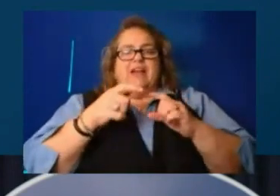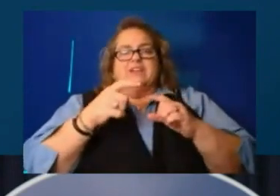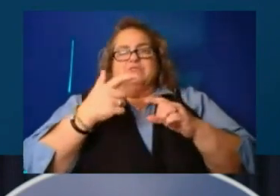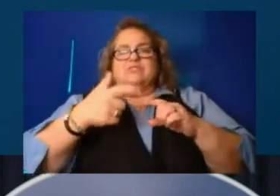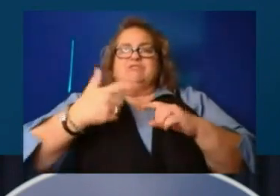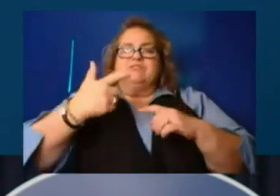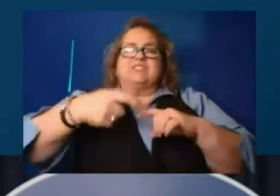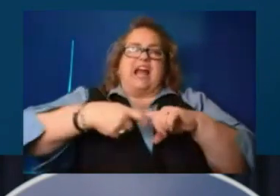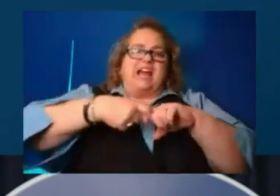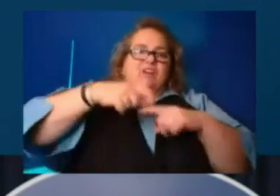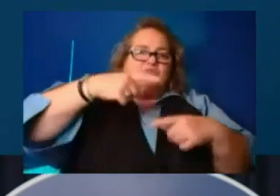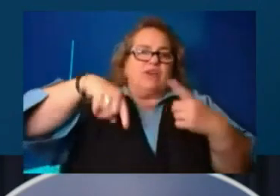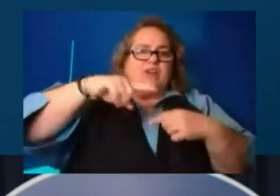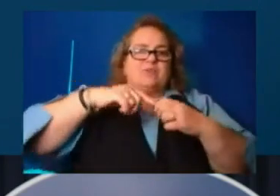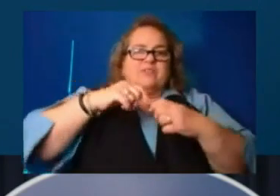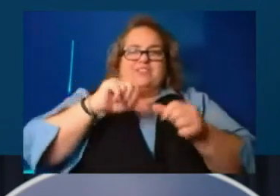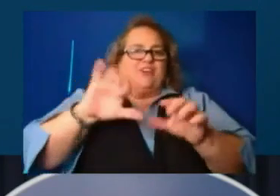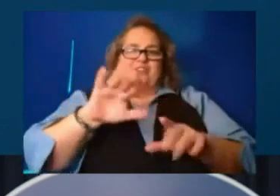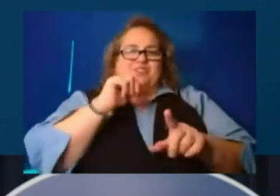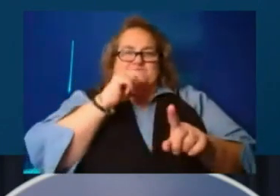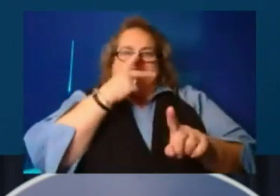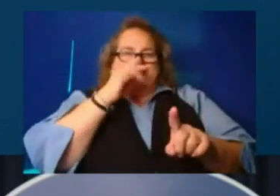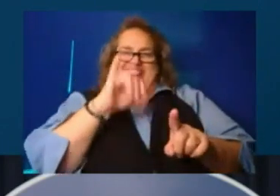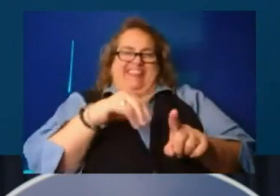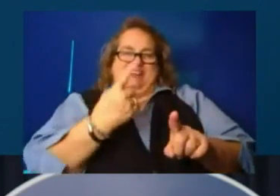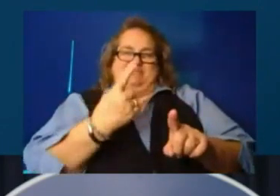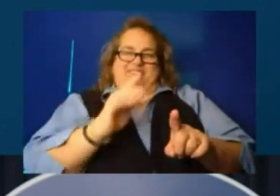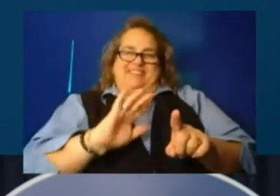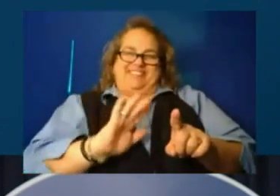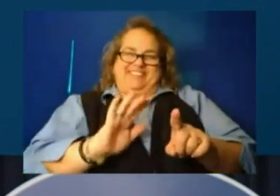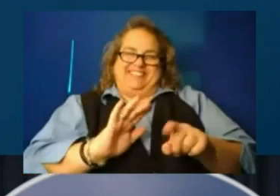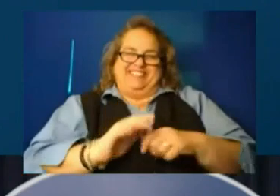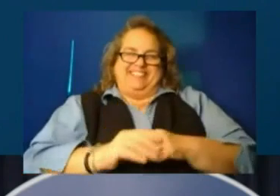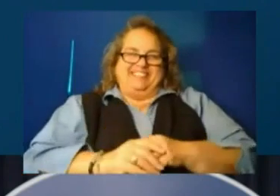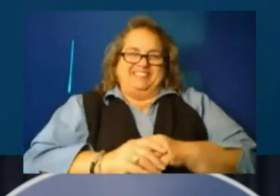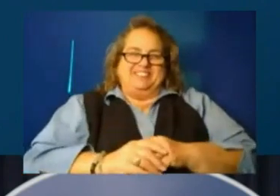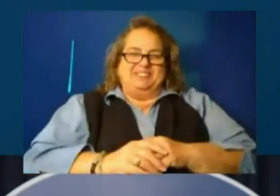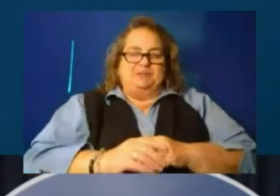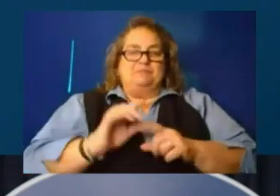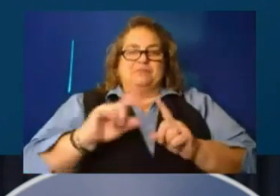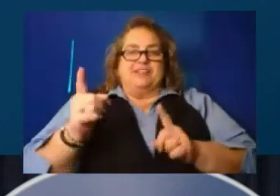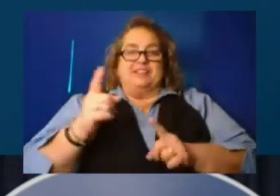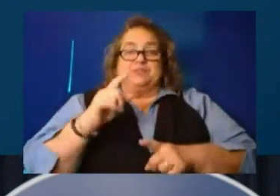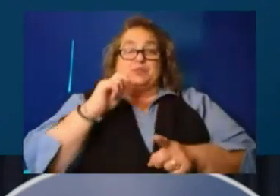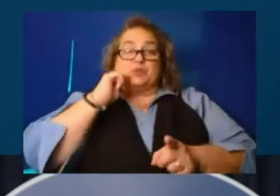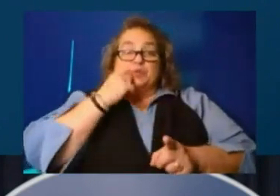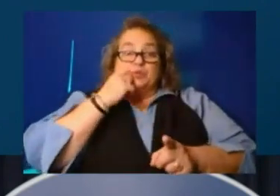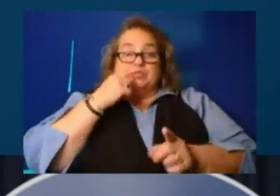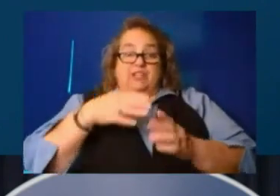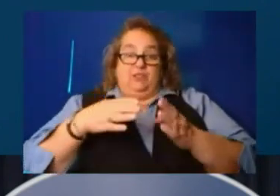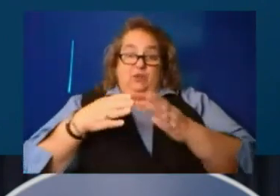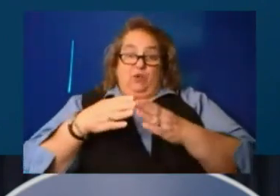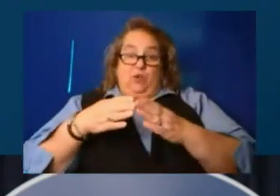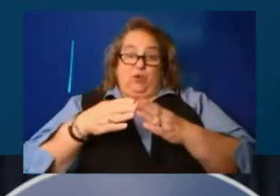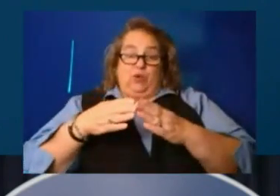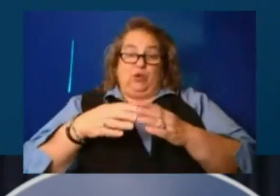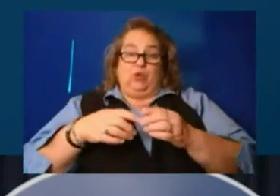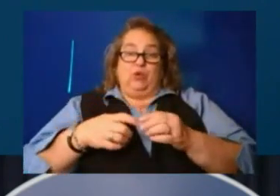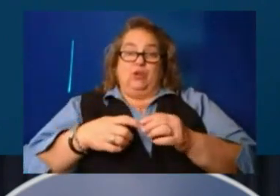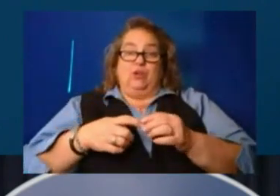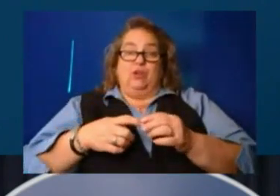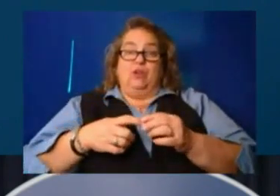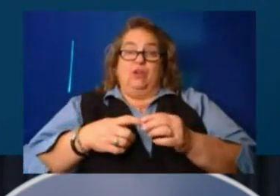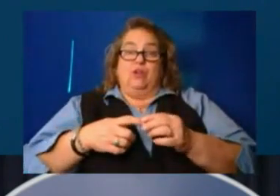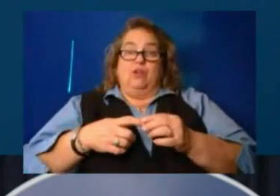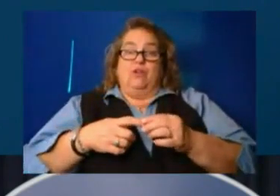Oh, no, you don't want to see that one. Um, and what's neat is in the corner, uh, over there, uh, where